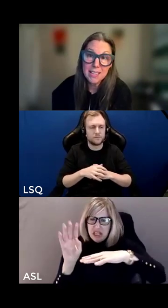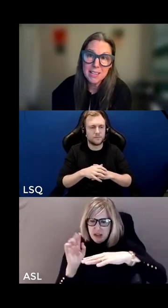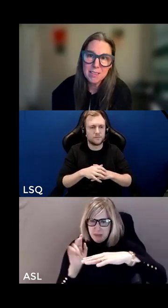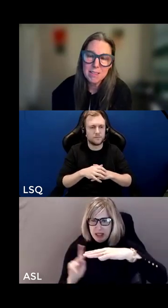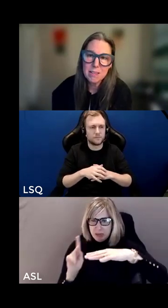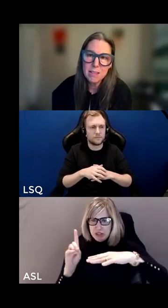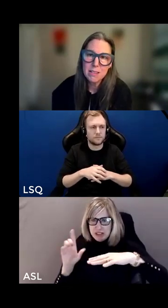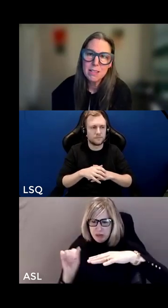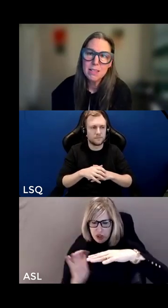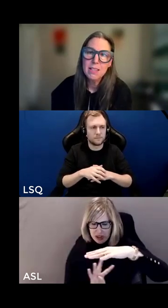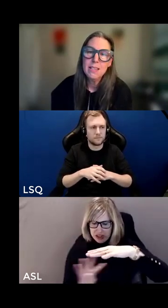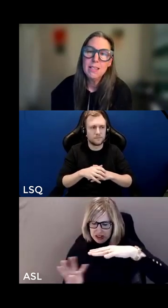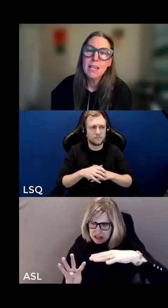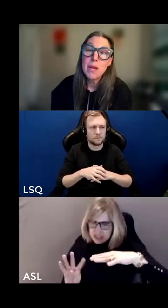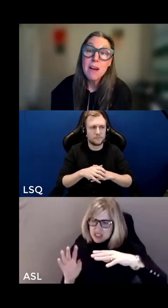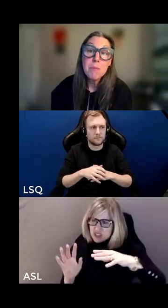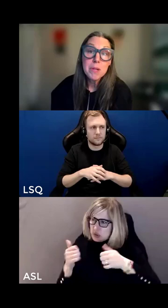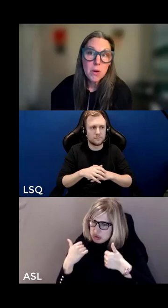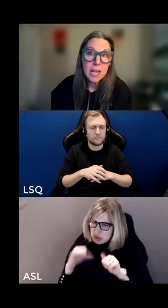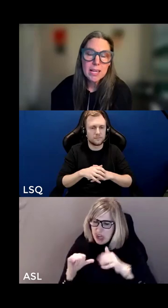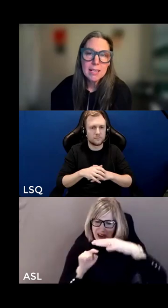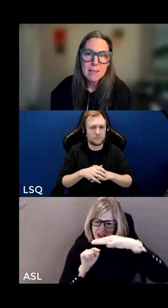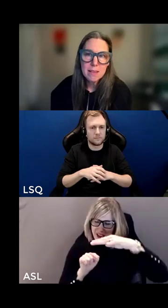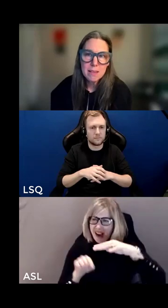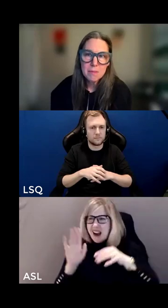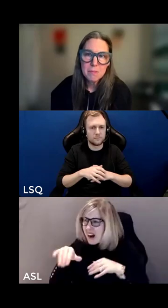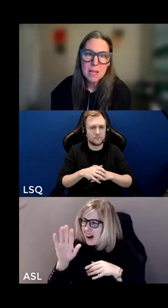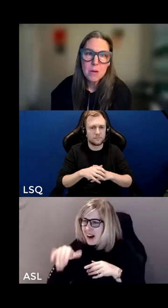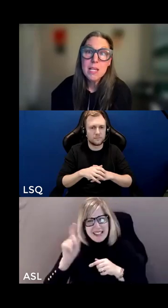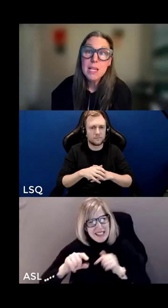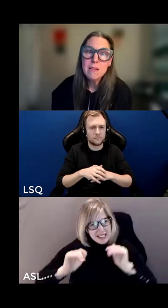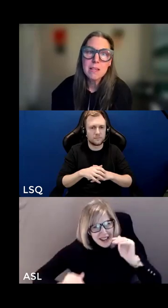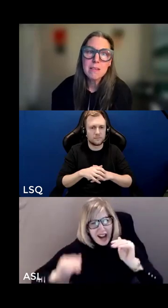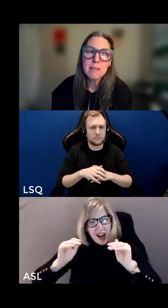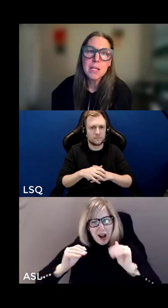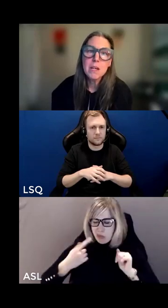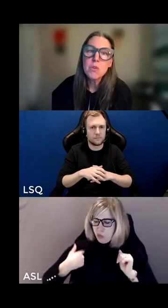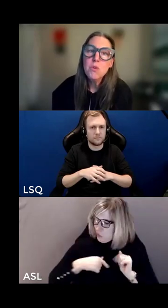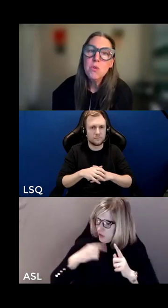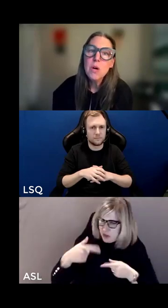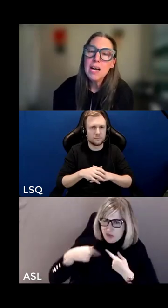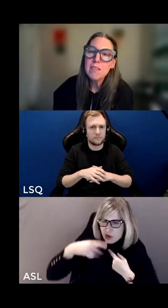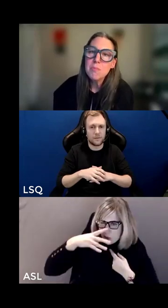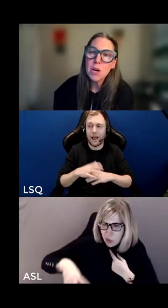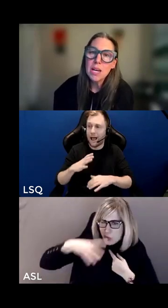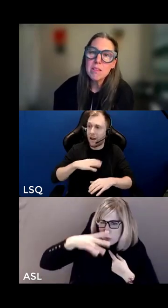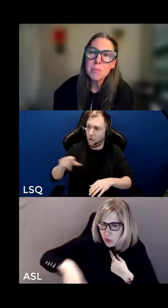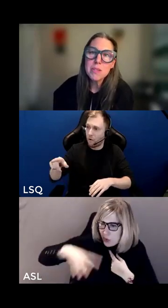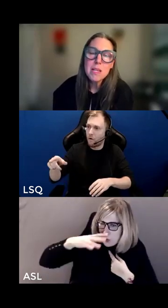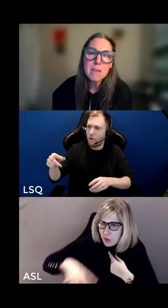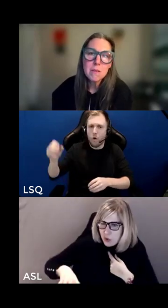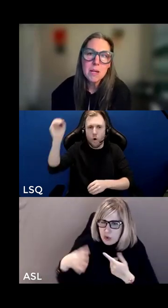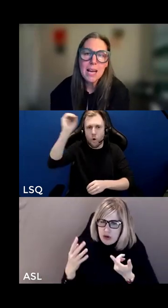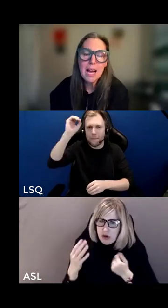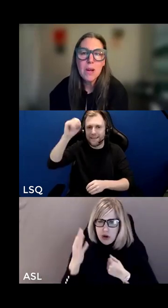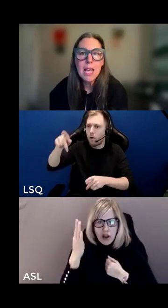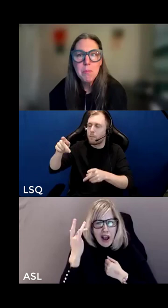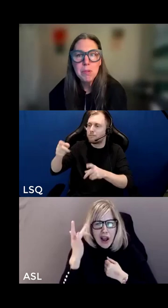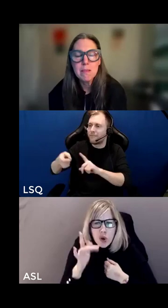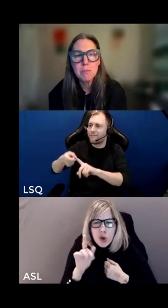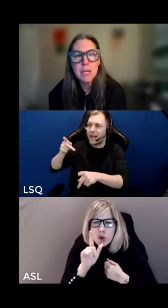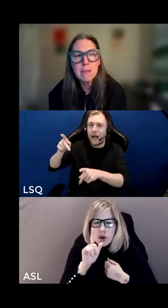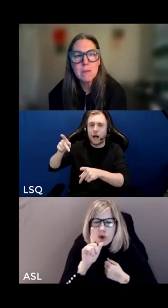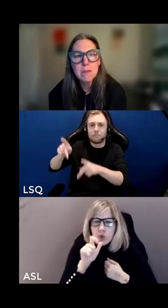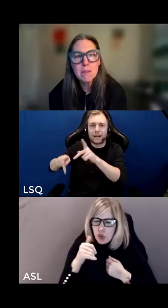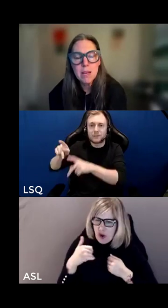for decades we haven't been great at listening and we need to listen because who has more expertise around how